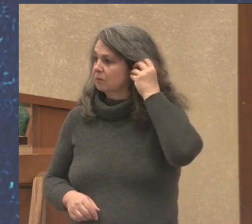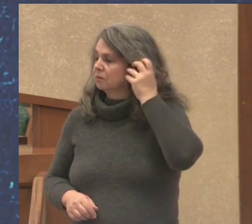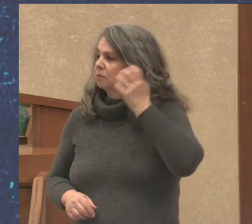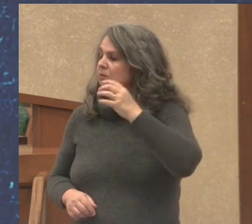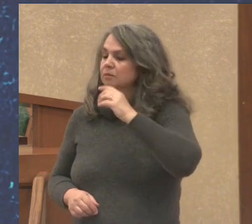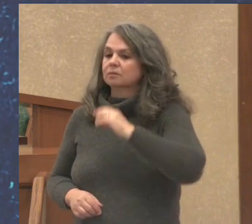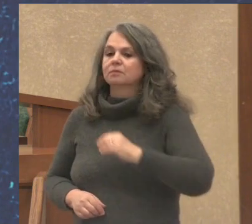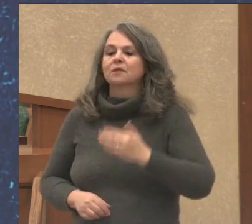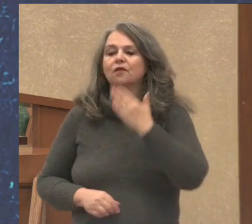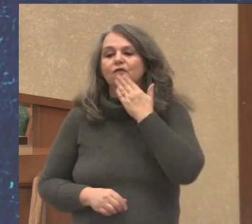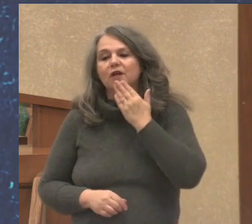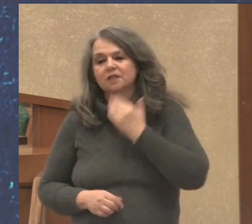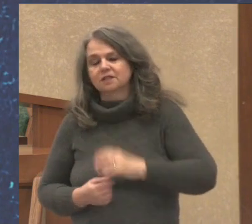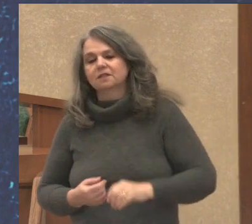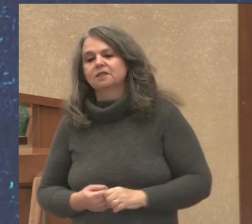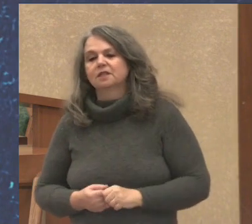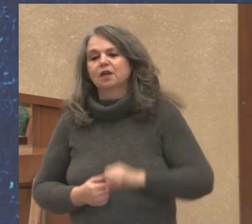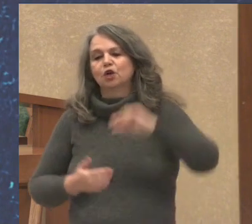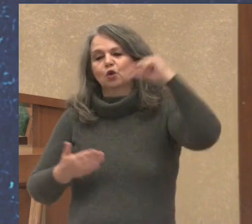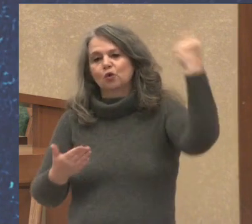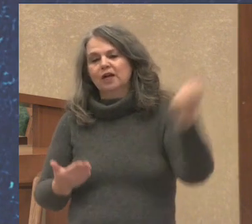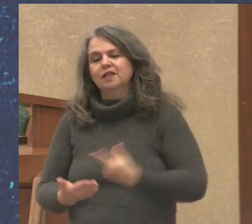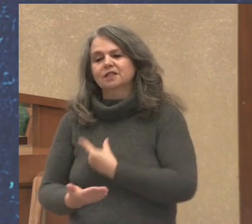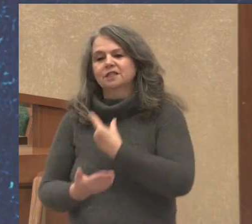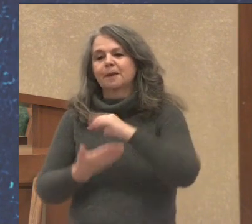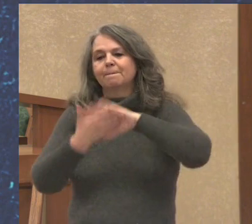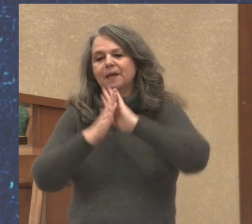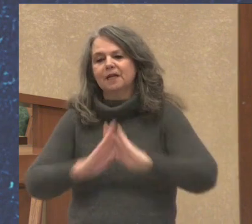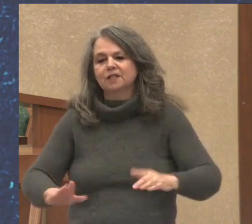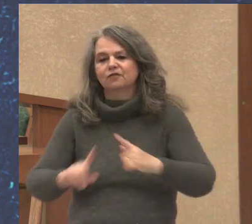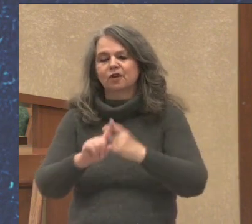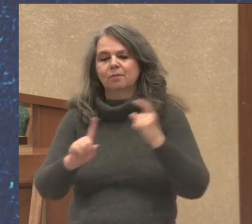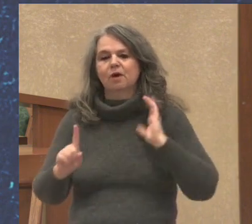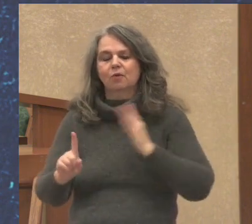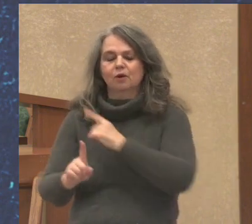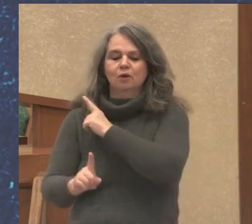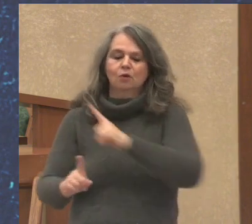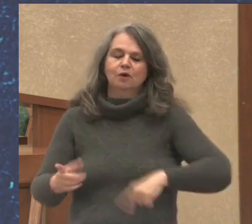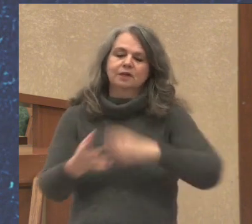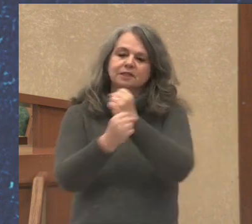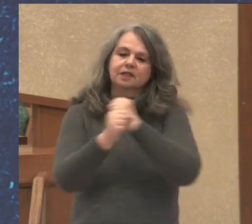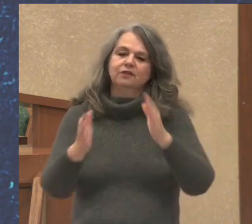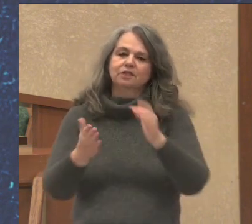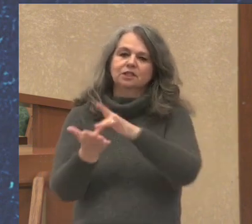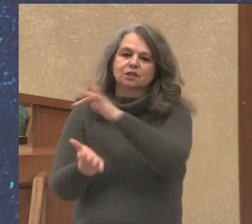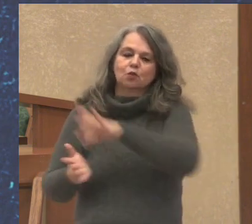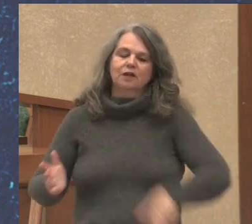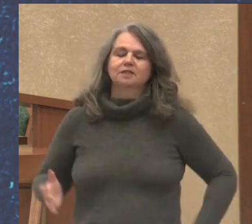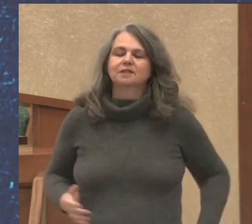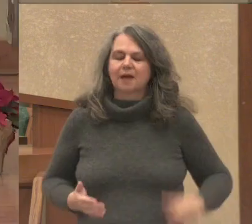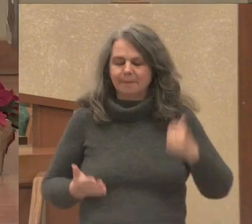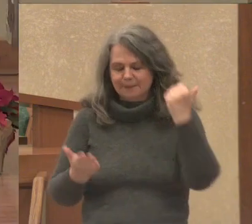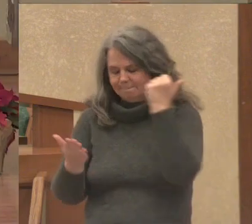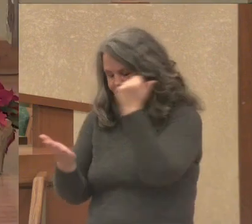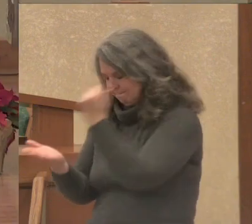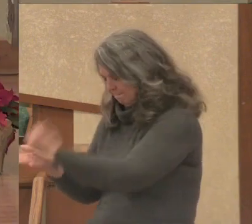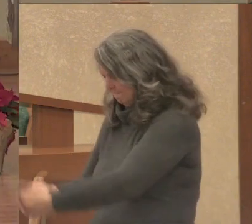Dear friends, grace to you and peace from God our Father and from our Lord and Savior Jesus Christ. Amen.